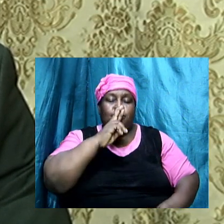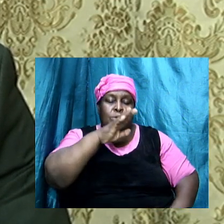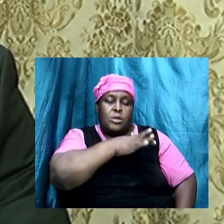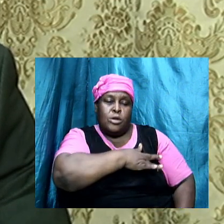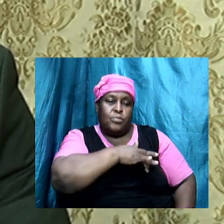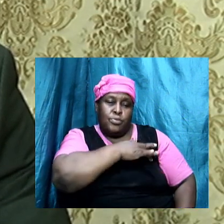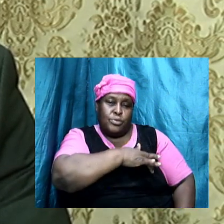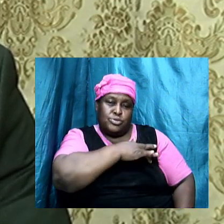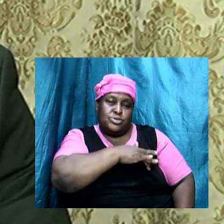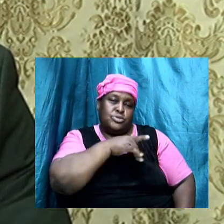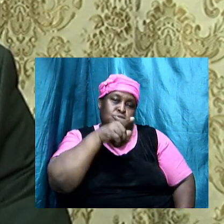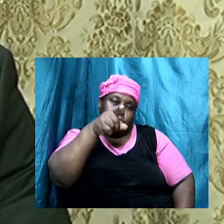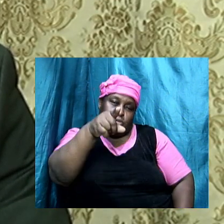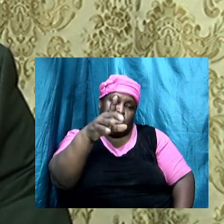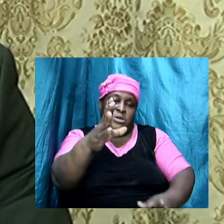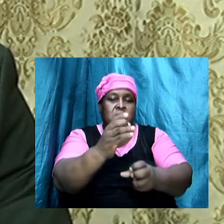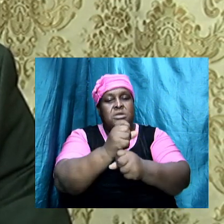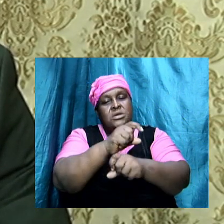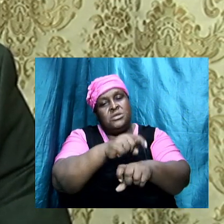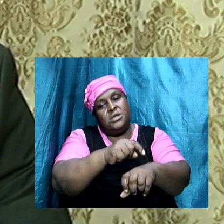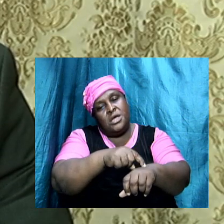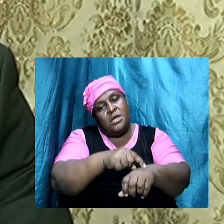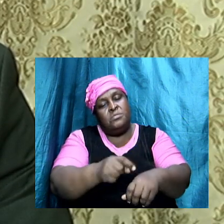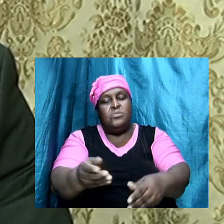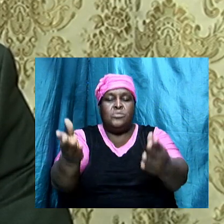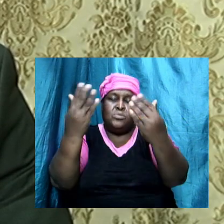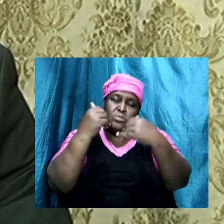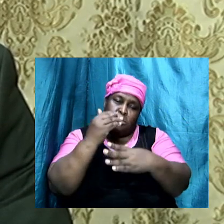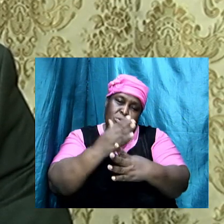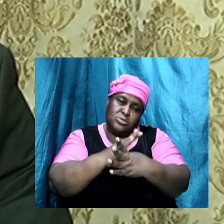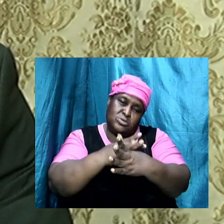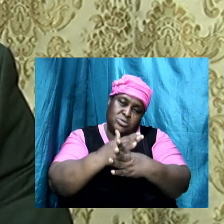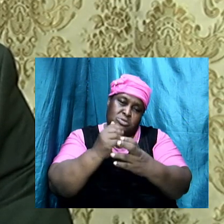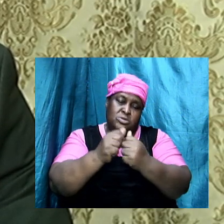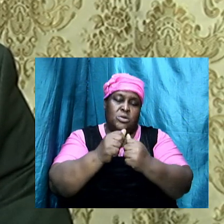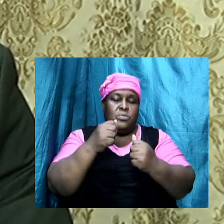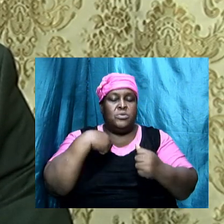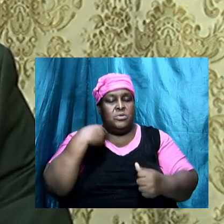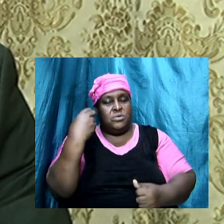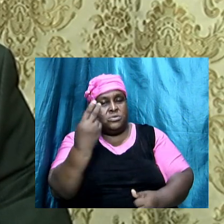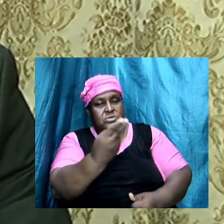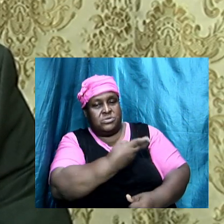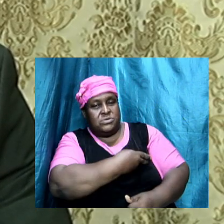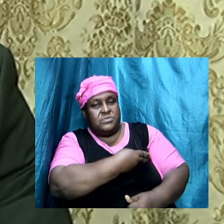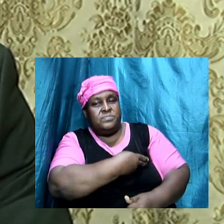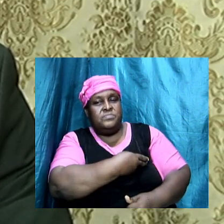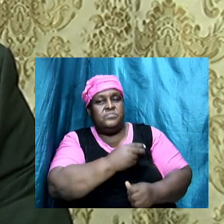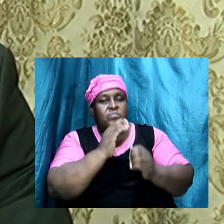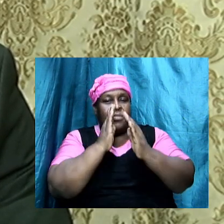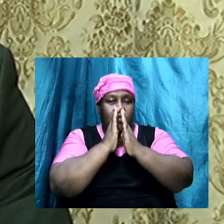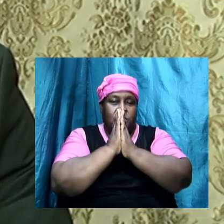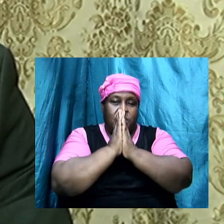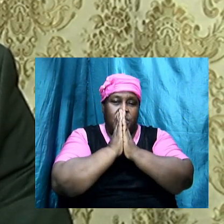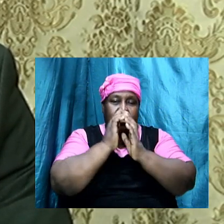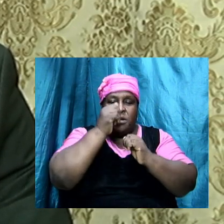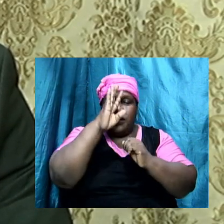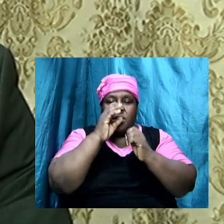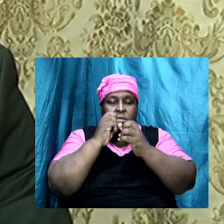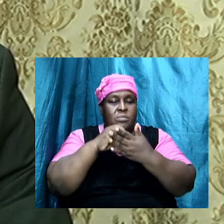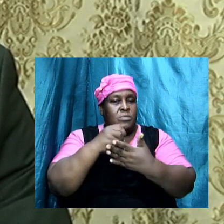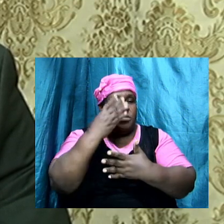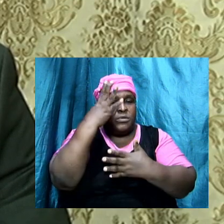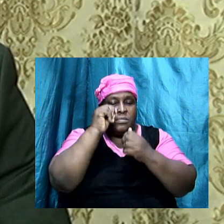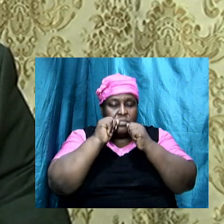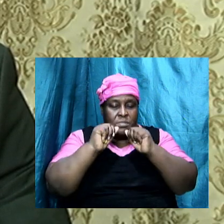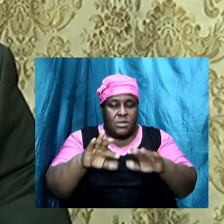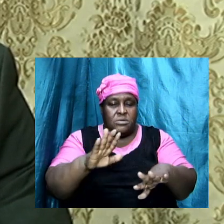you taking the time out to, you know, come and to share with us. Amen. Amen. And we pray, you know, God, which is blessing on your